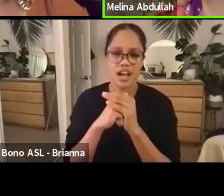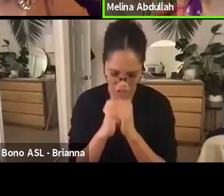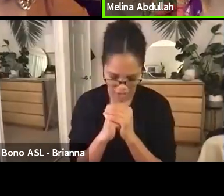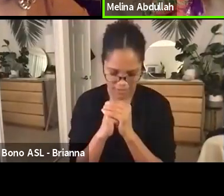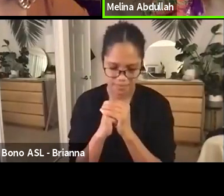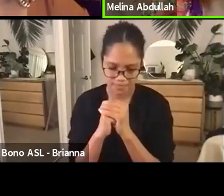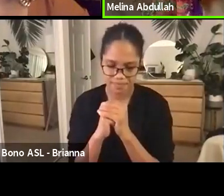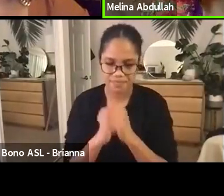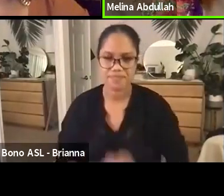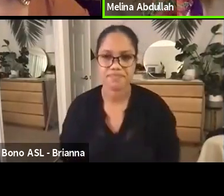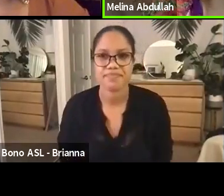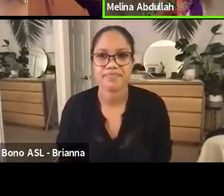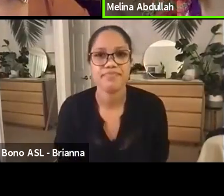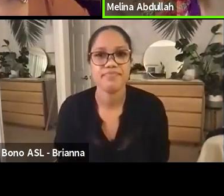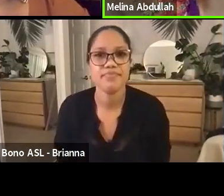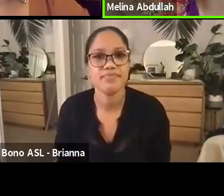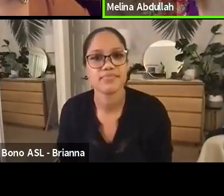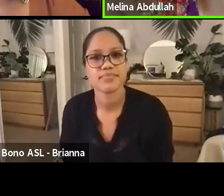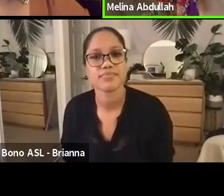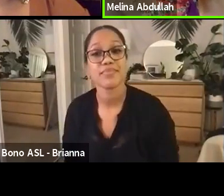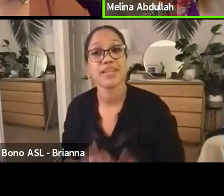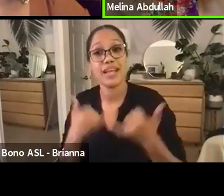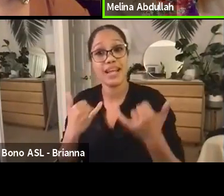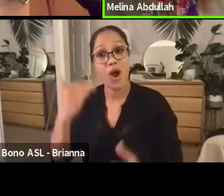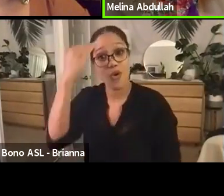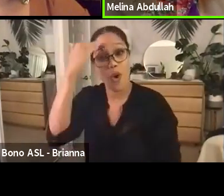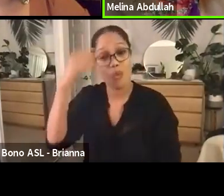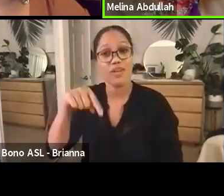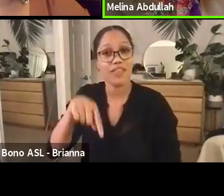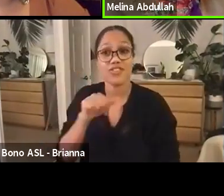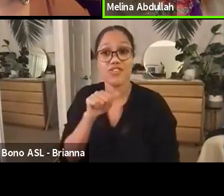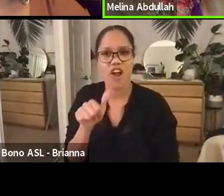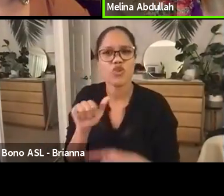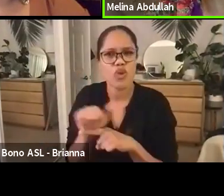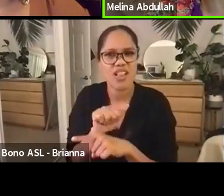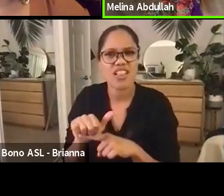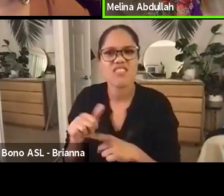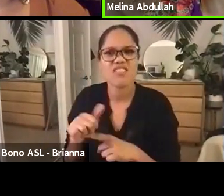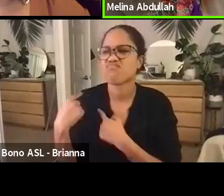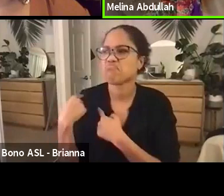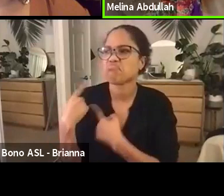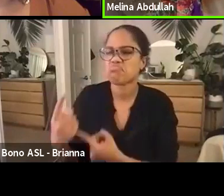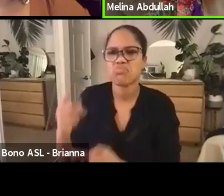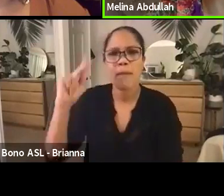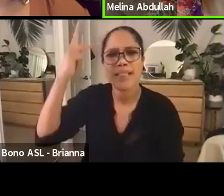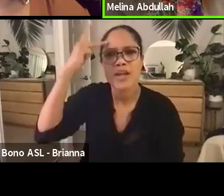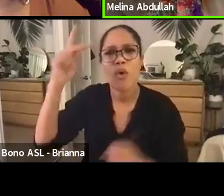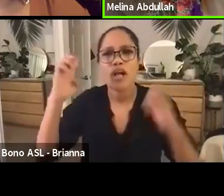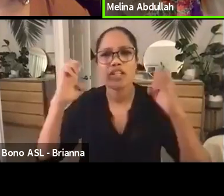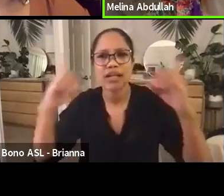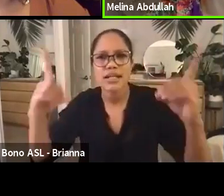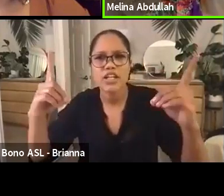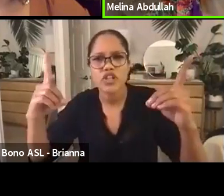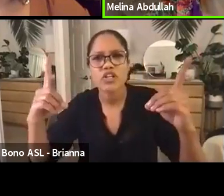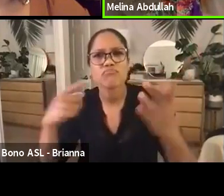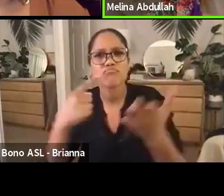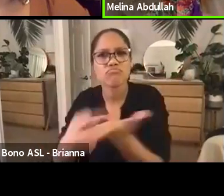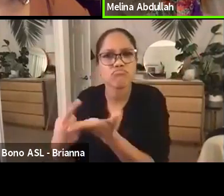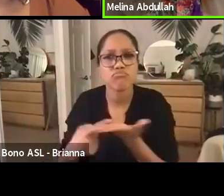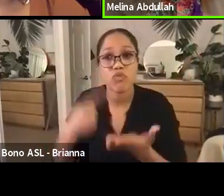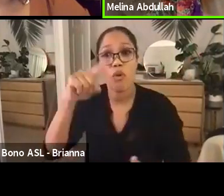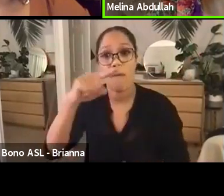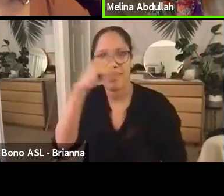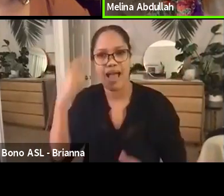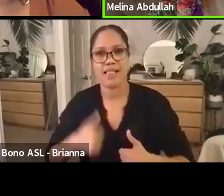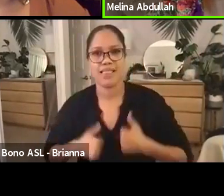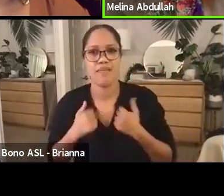So we know this is not a drill. It's really has become our political education platform for Black Lives